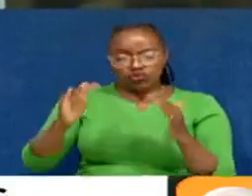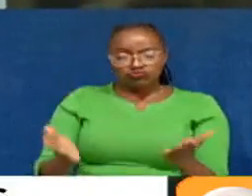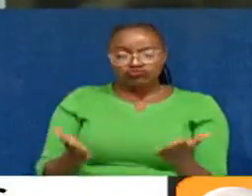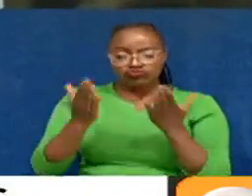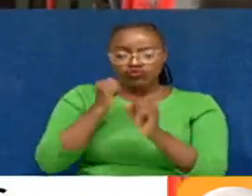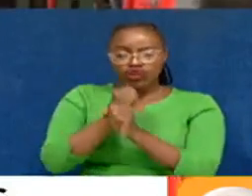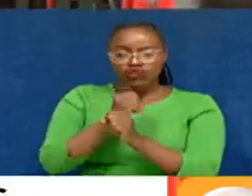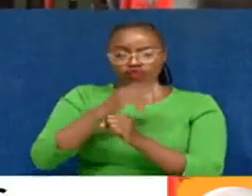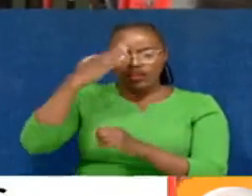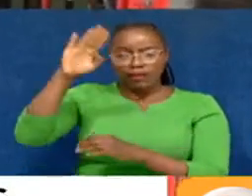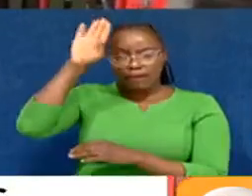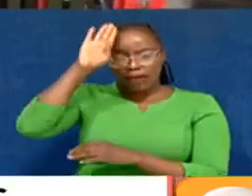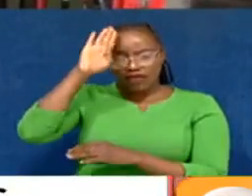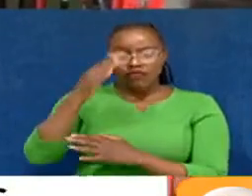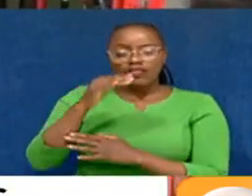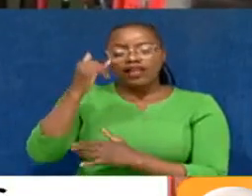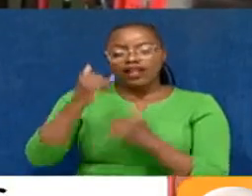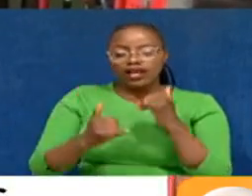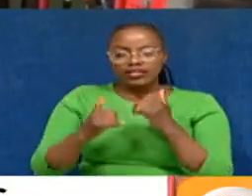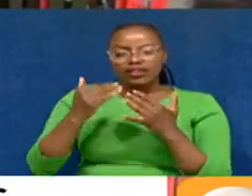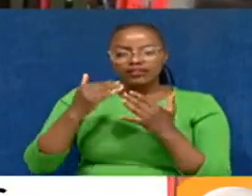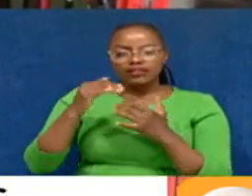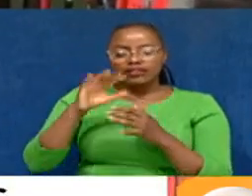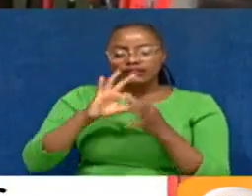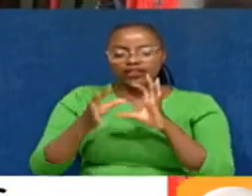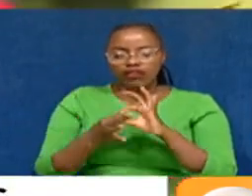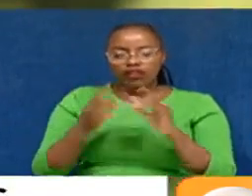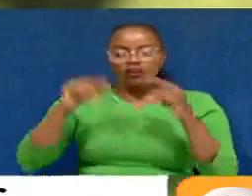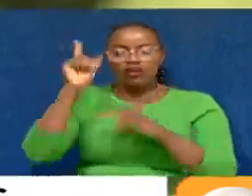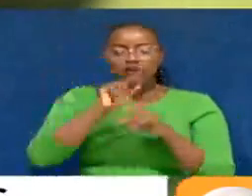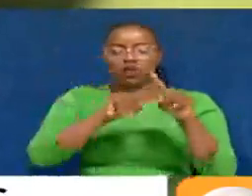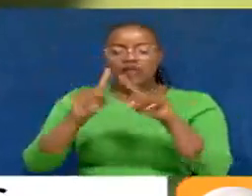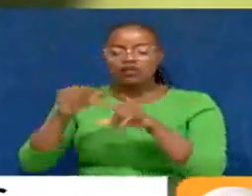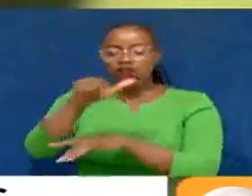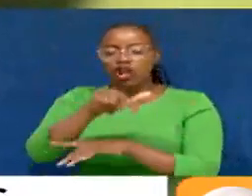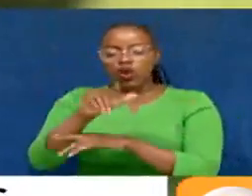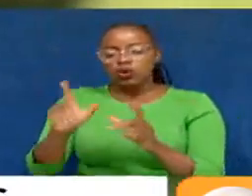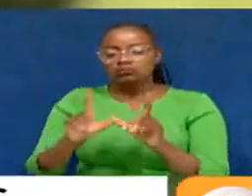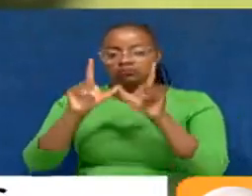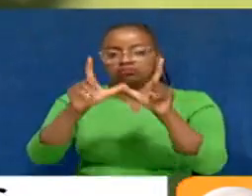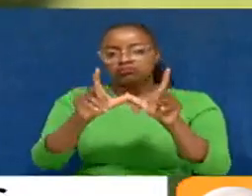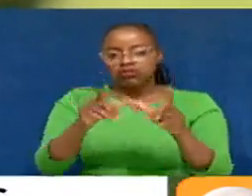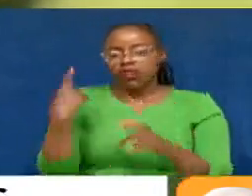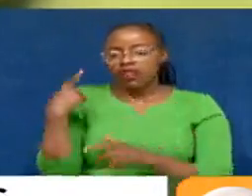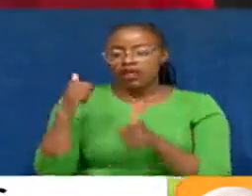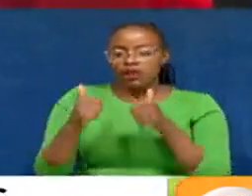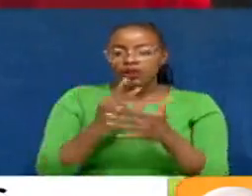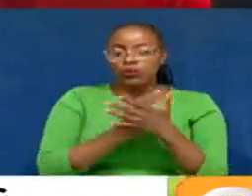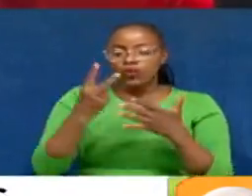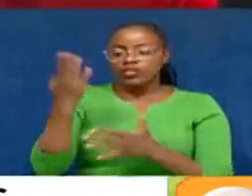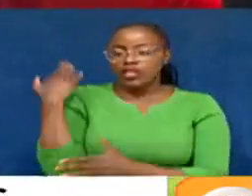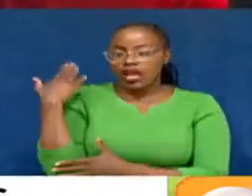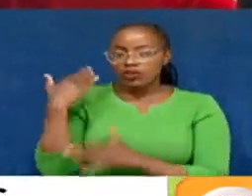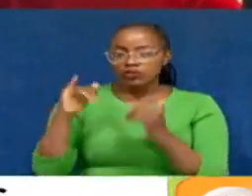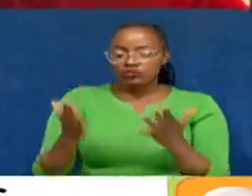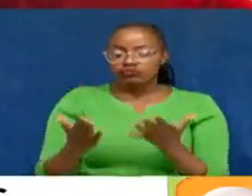performance in Brazil. Since the last Deaflympics, Makoha has won several local tournaments, the latest being two weeks ago,